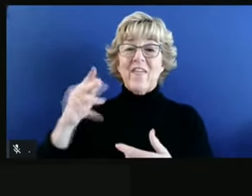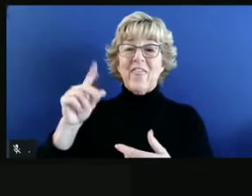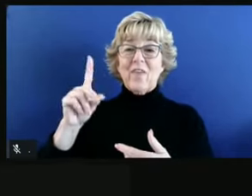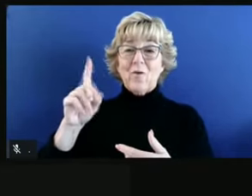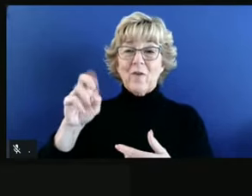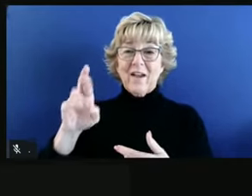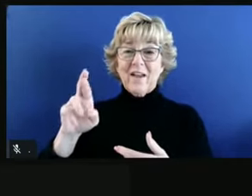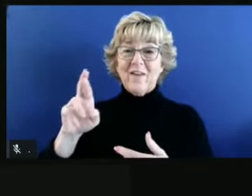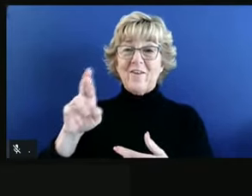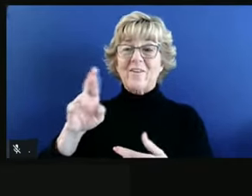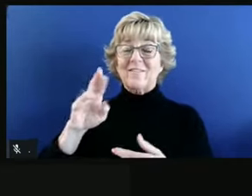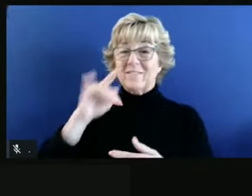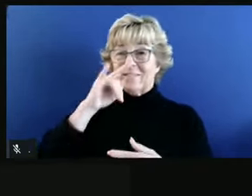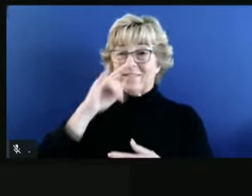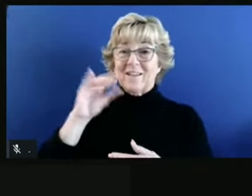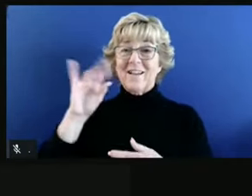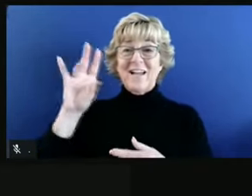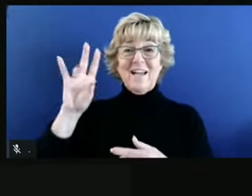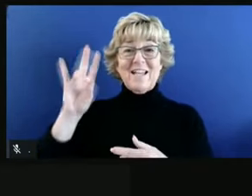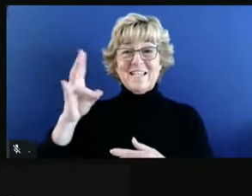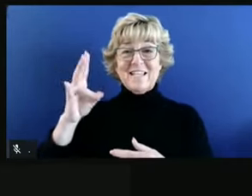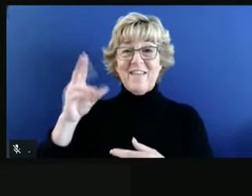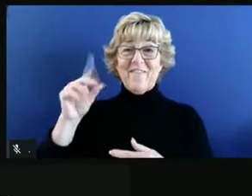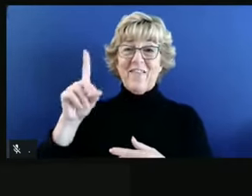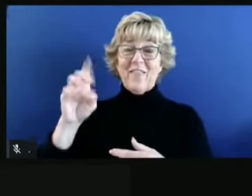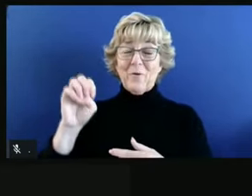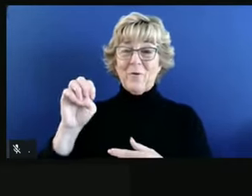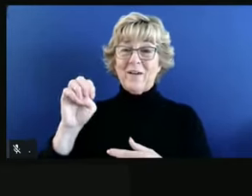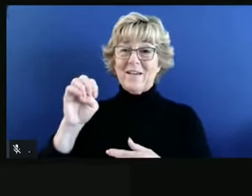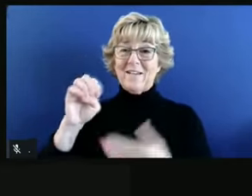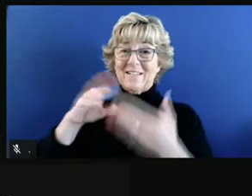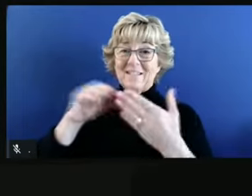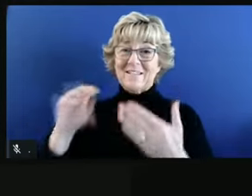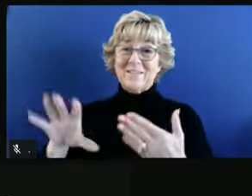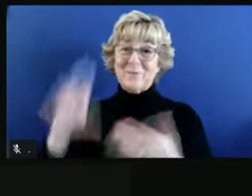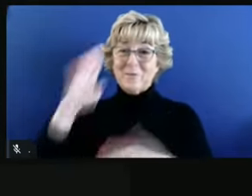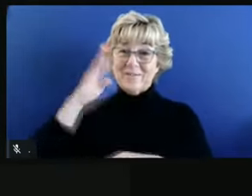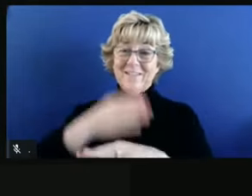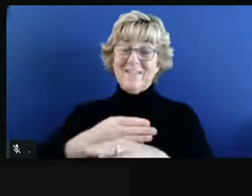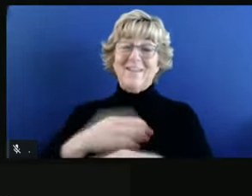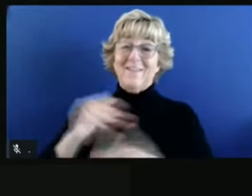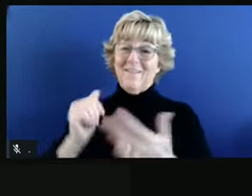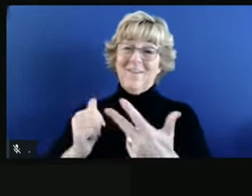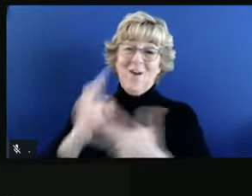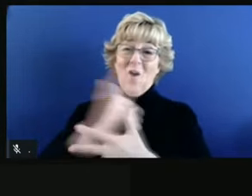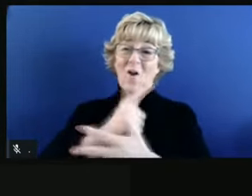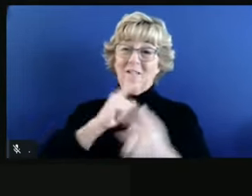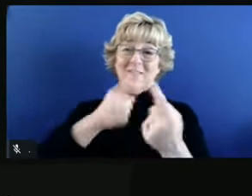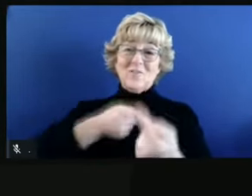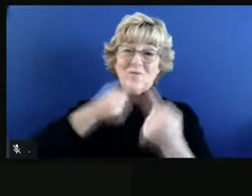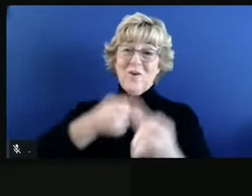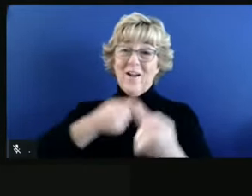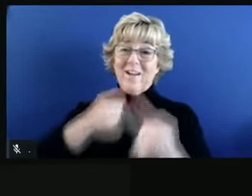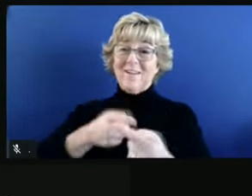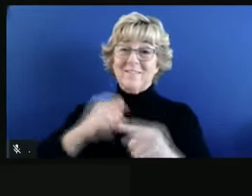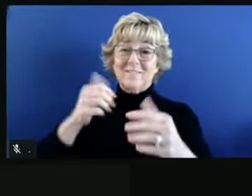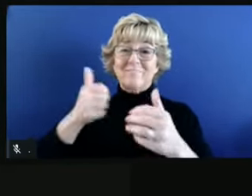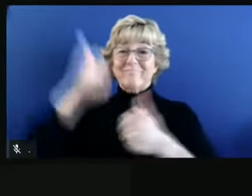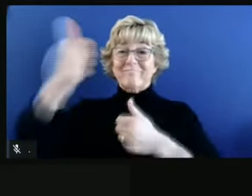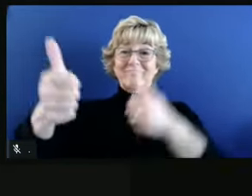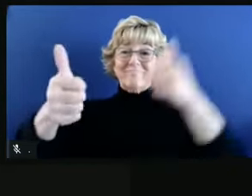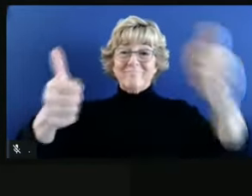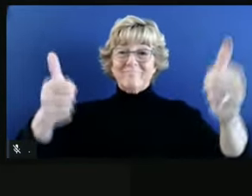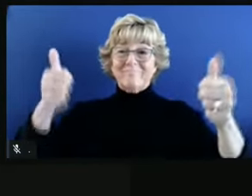they're all having their own trials and tribulations and getting through it in different parts of the house with dueling